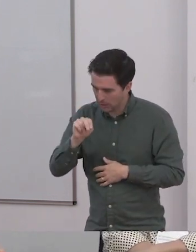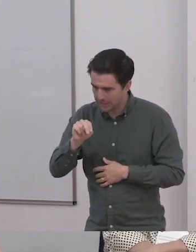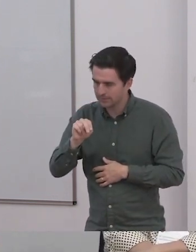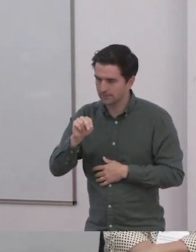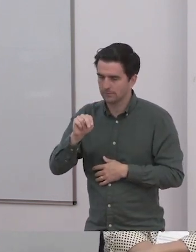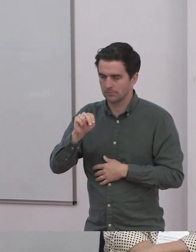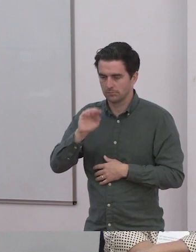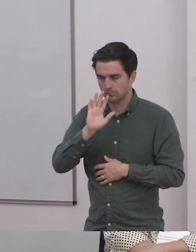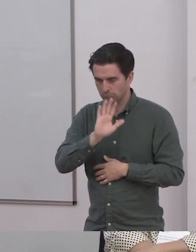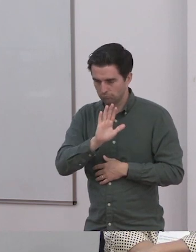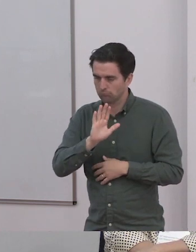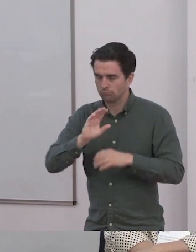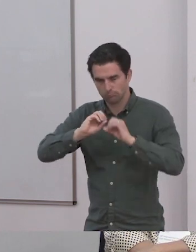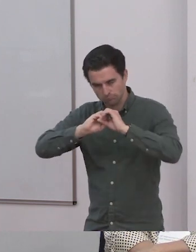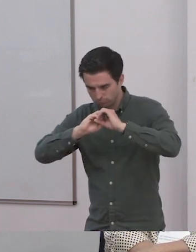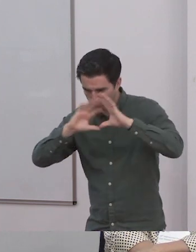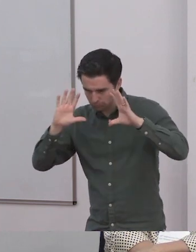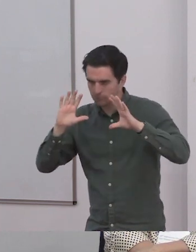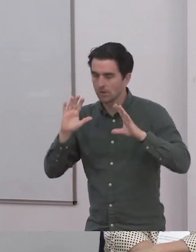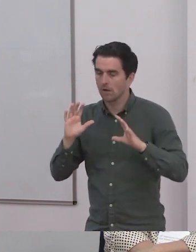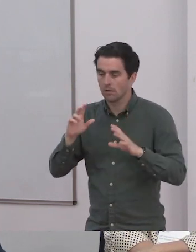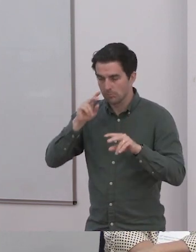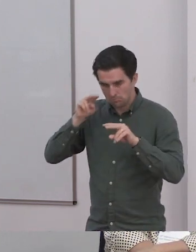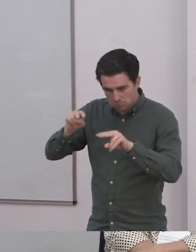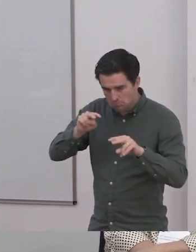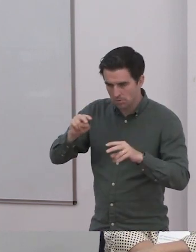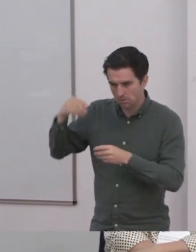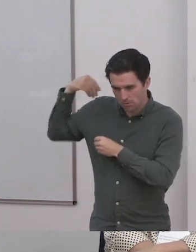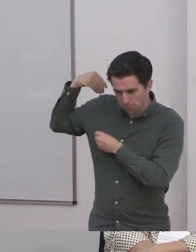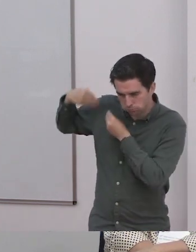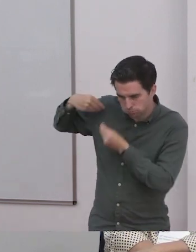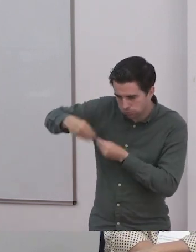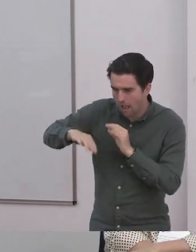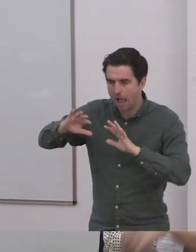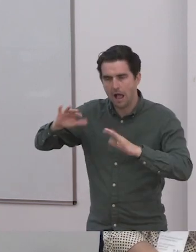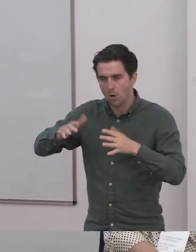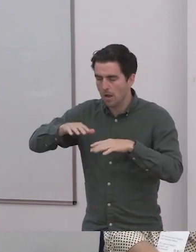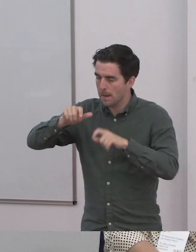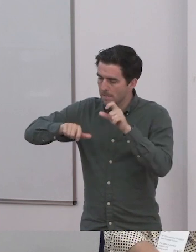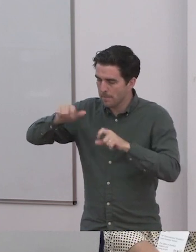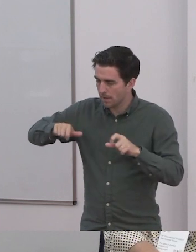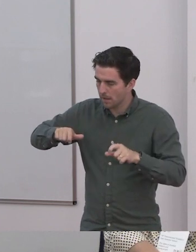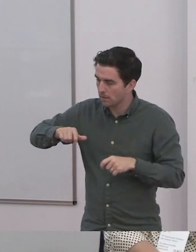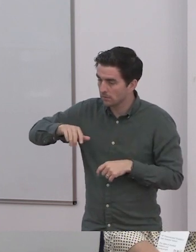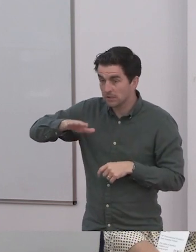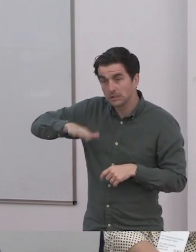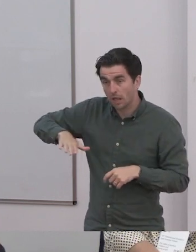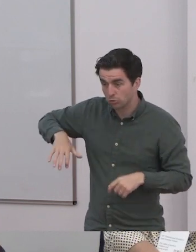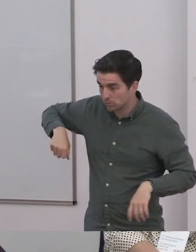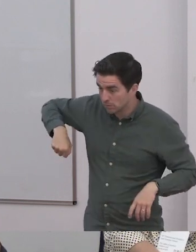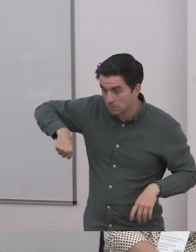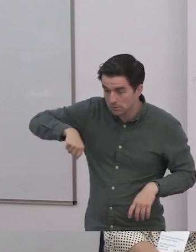to work. know, mum has baby, feeds baby, straps baby on, gets back out into the fields. And children,